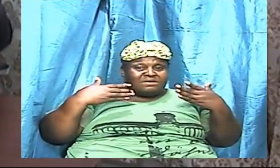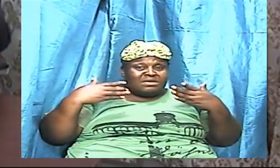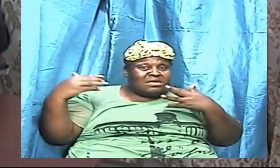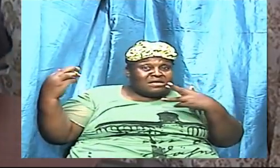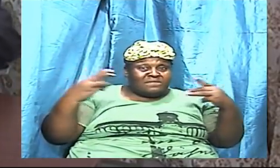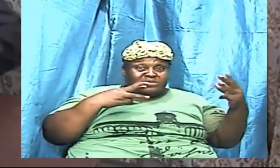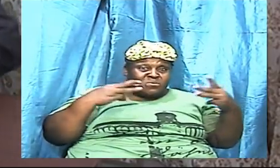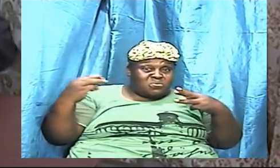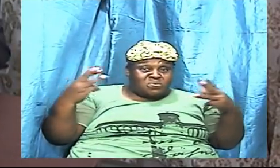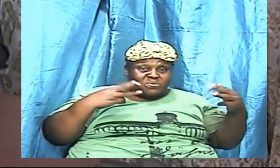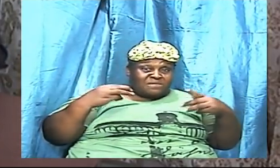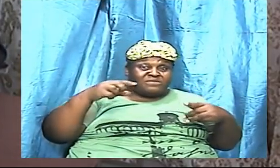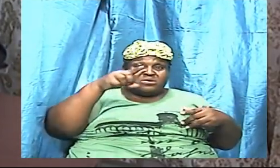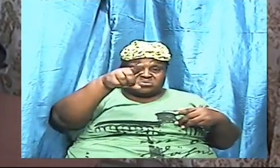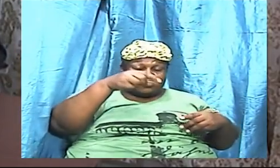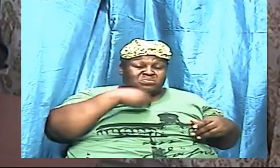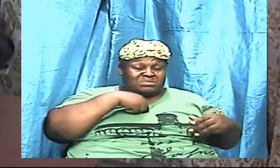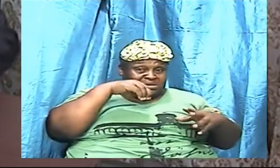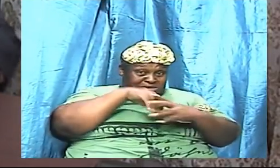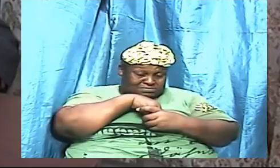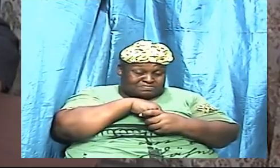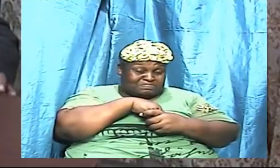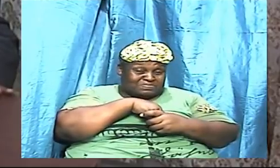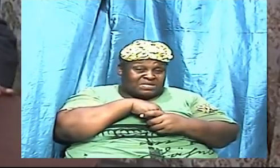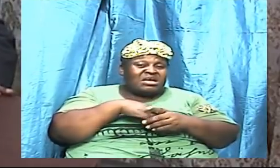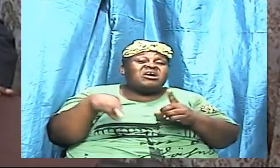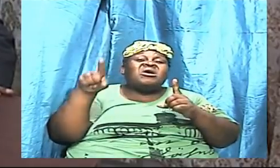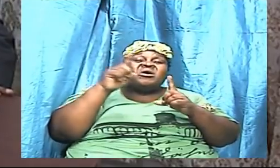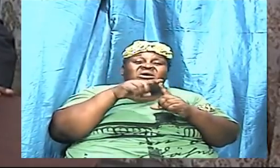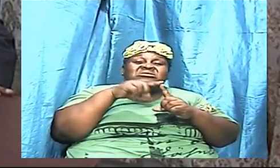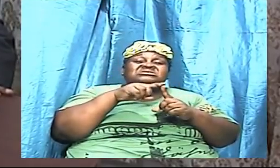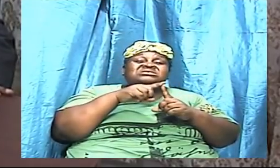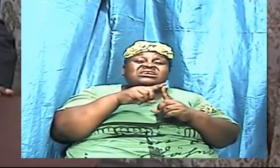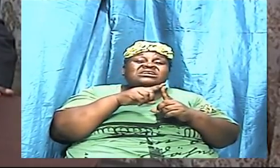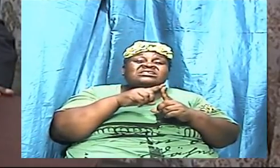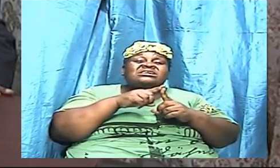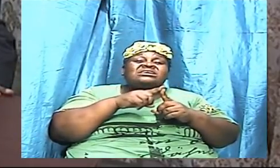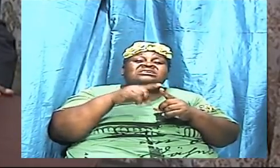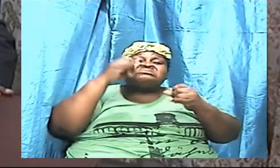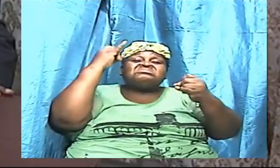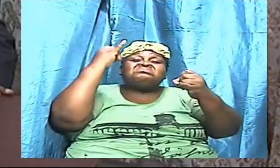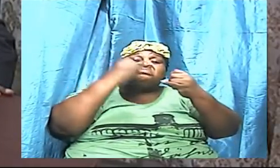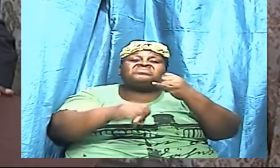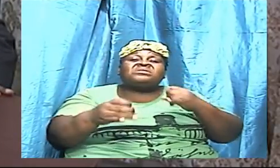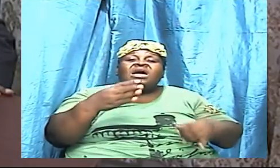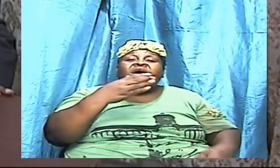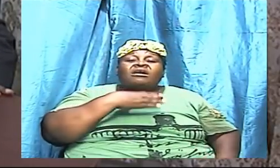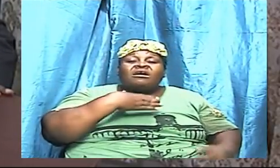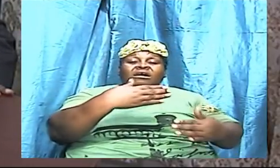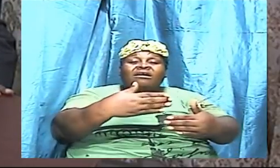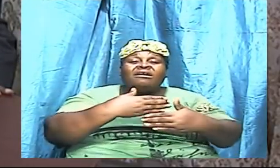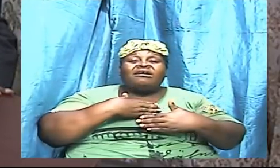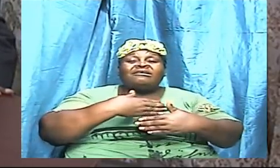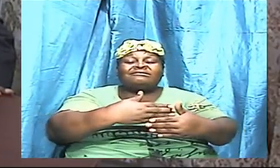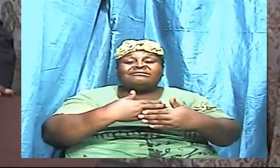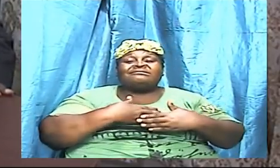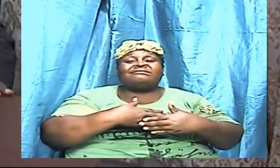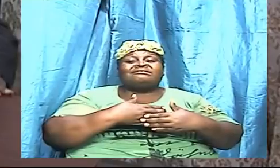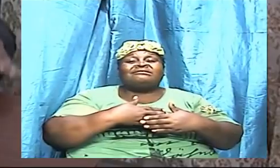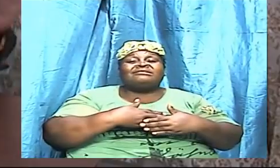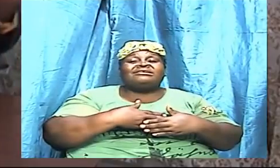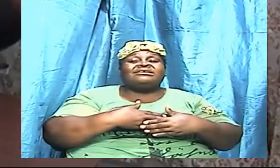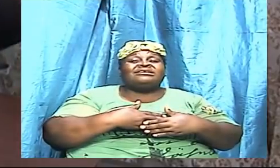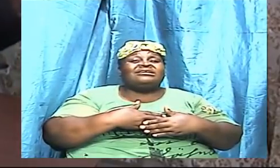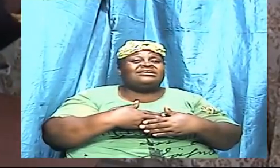that you and I are in until the last breath because if we